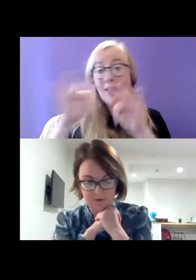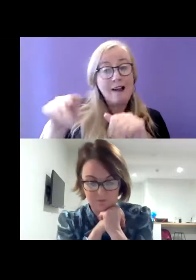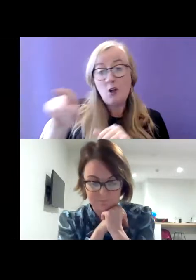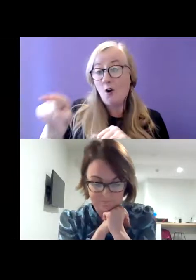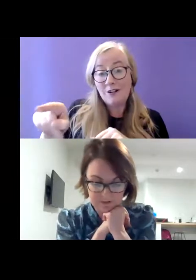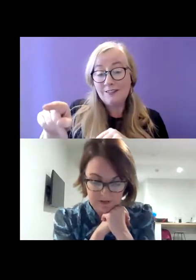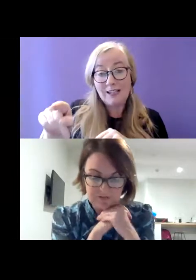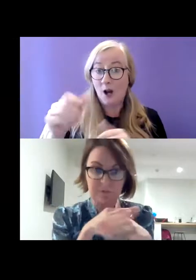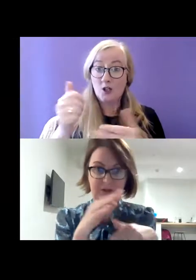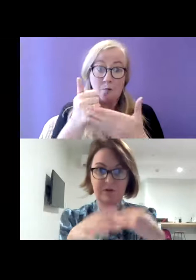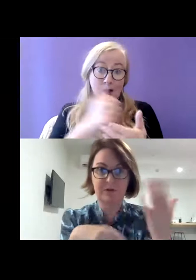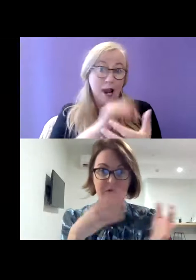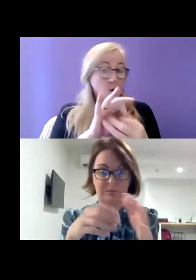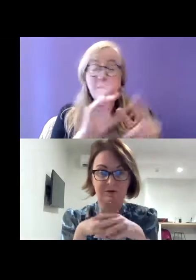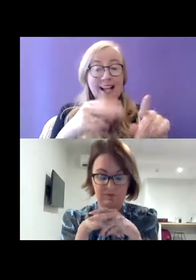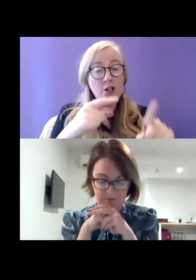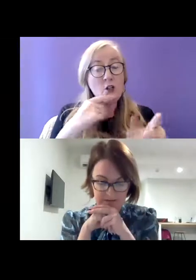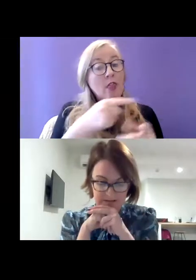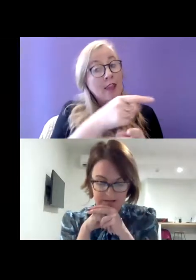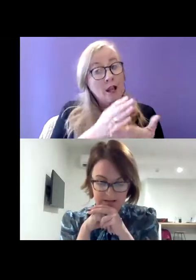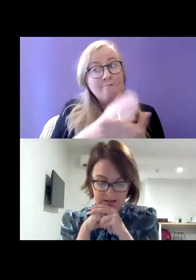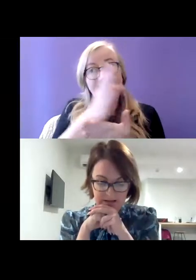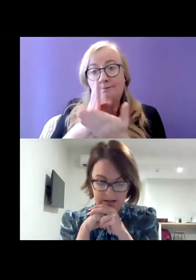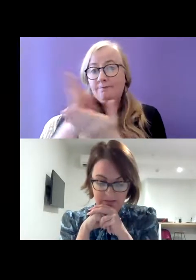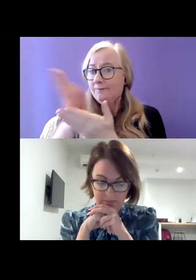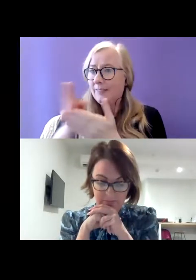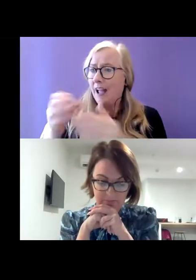support her at home. So they went through a number of offers.